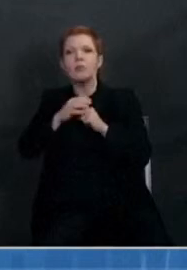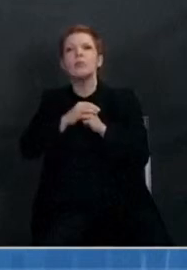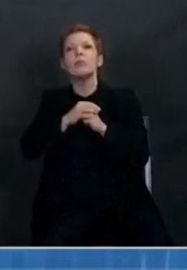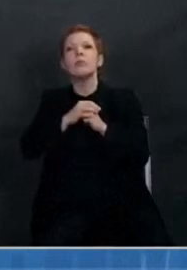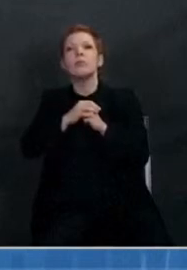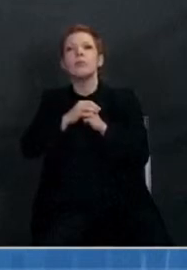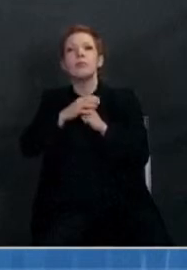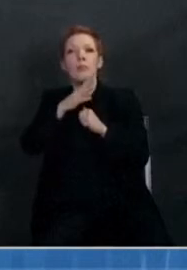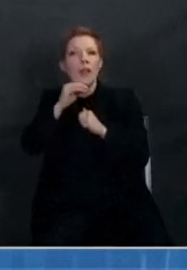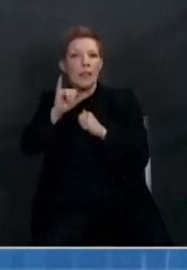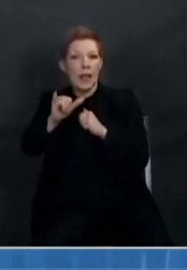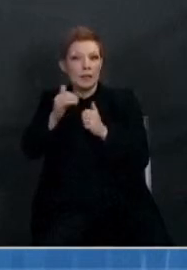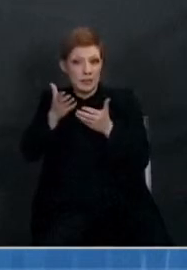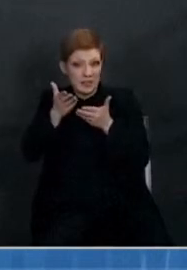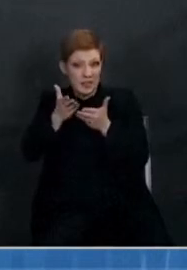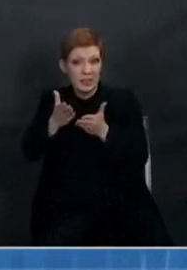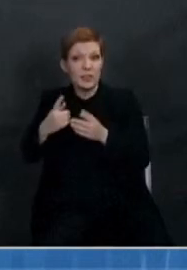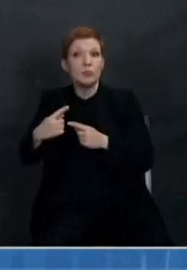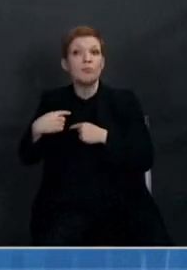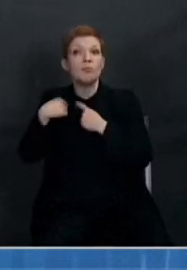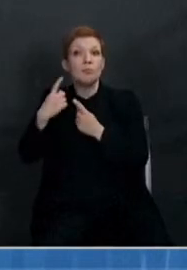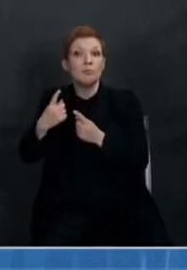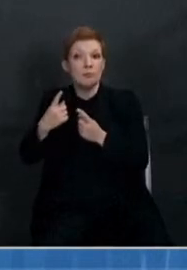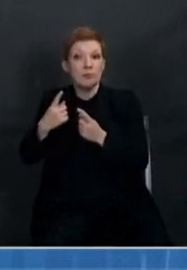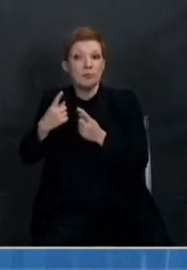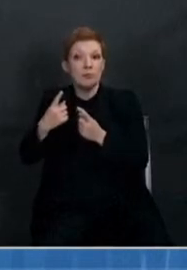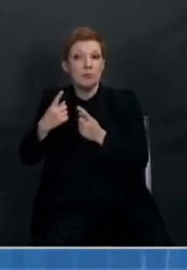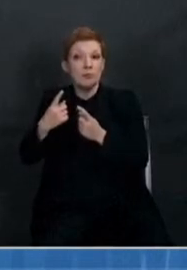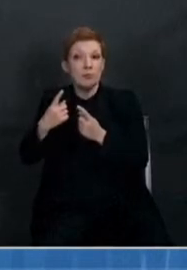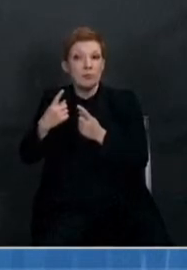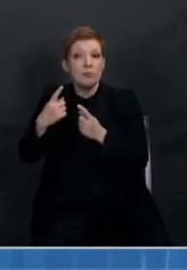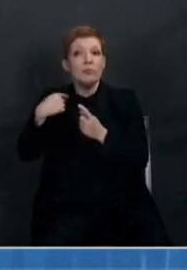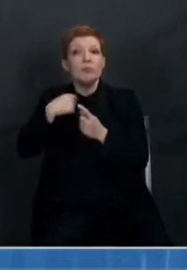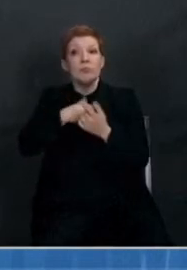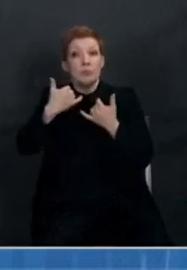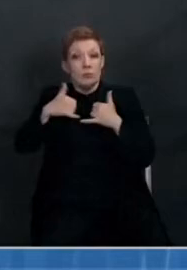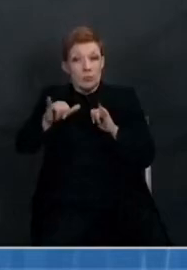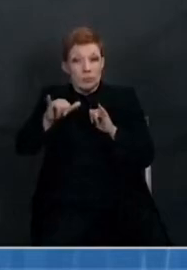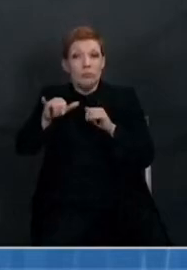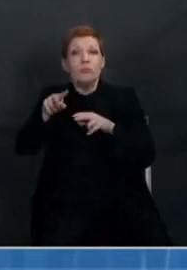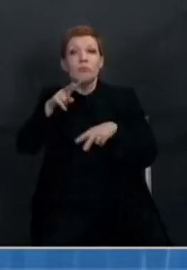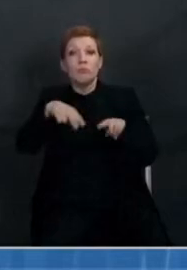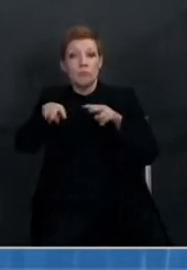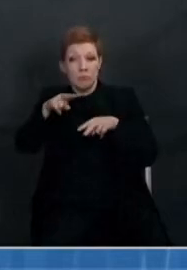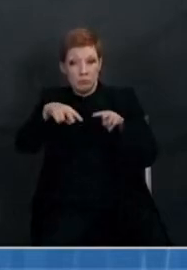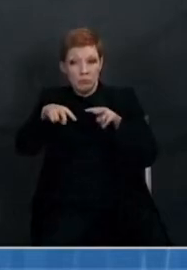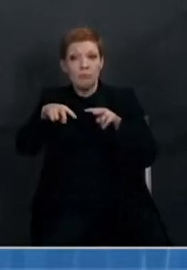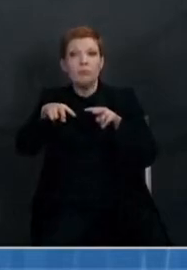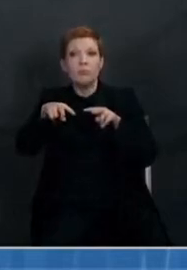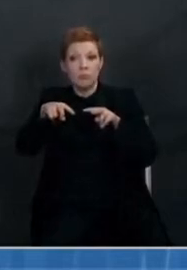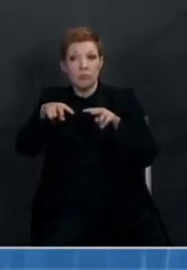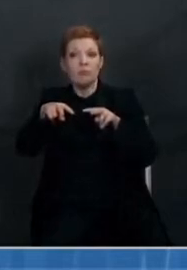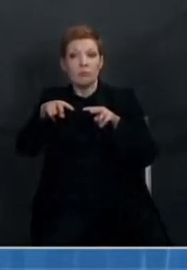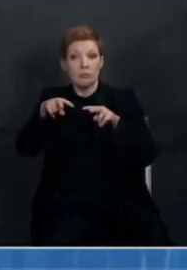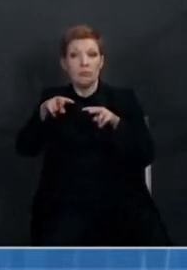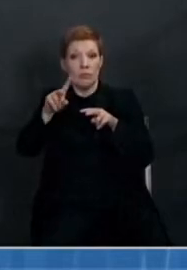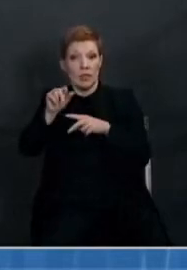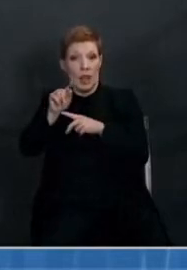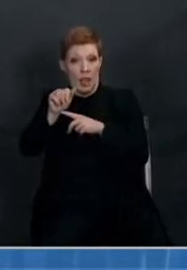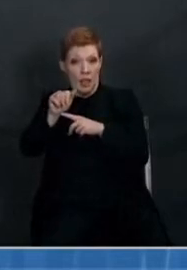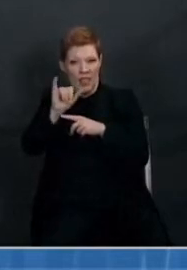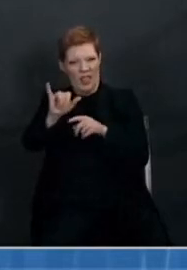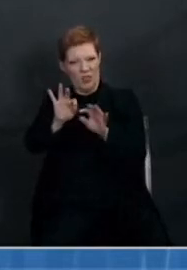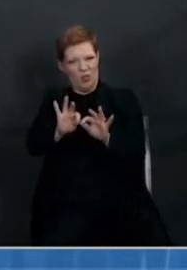inequities. So still taking together these insights from our data are critical for our ability to target and triage our response.